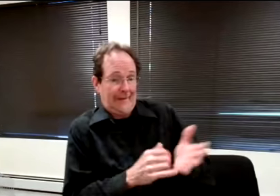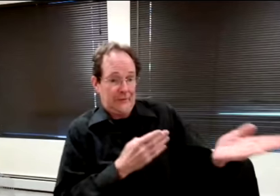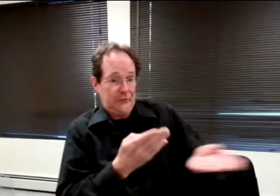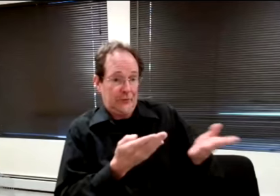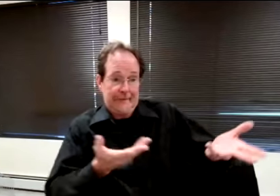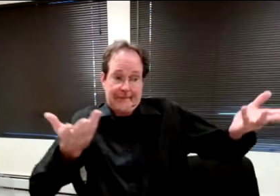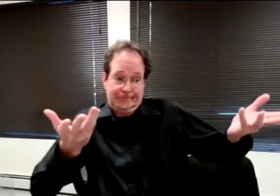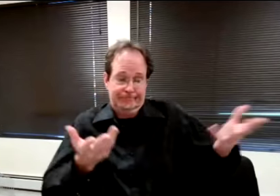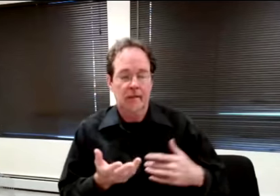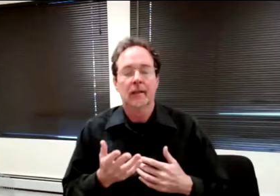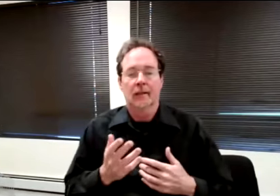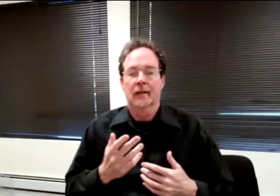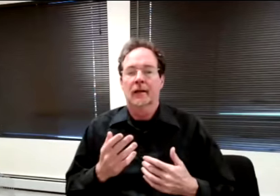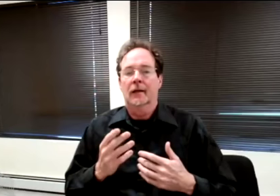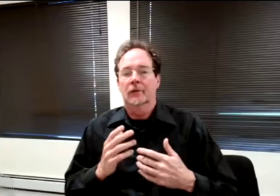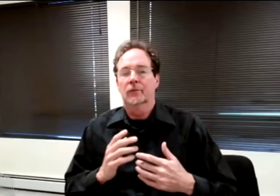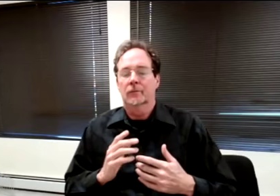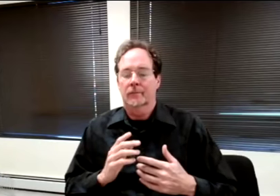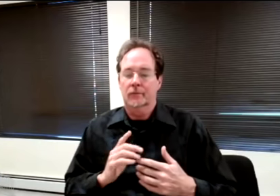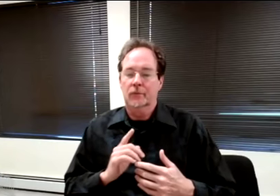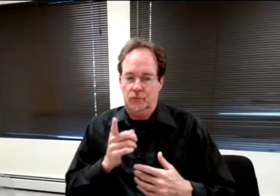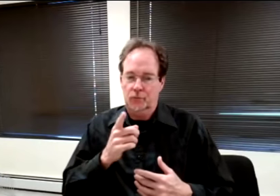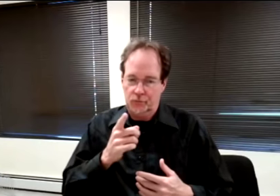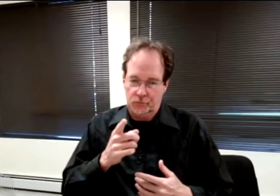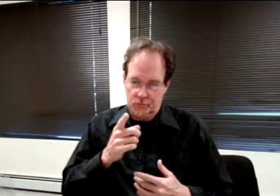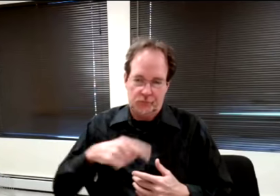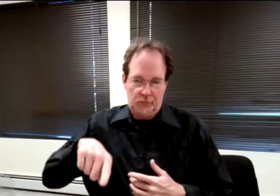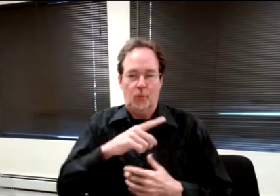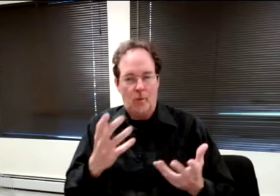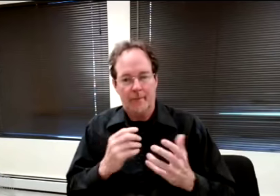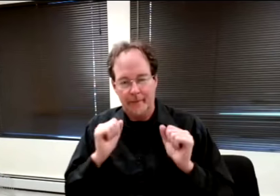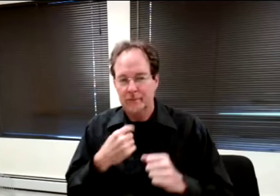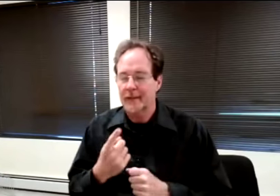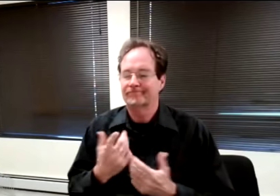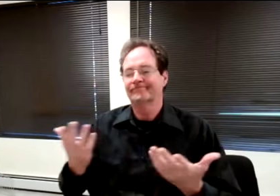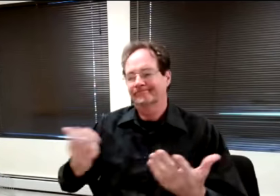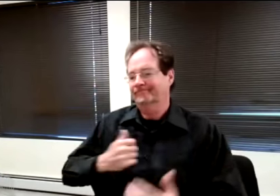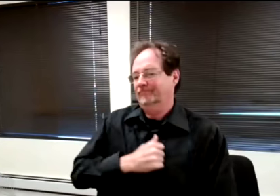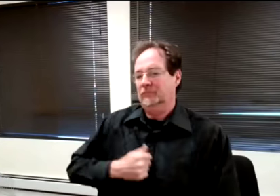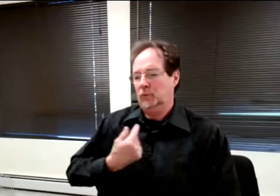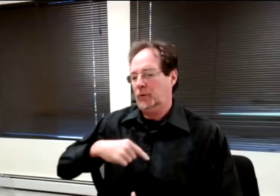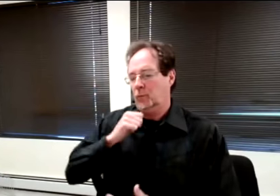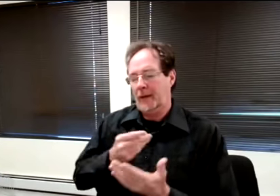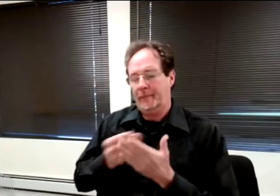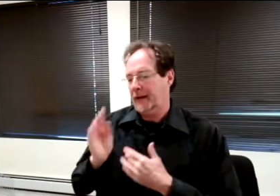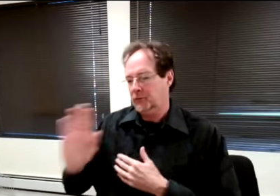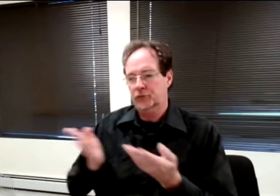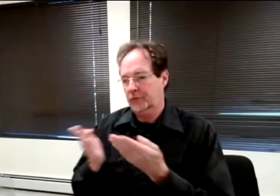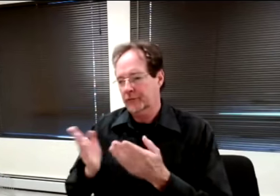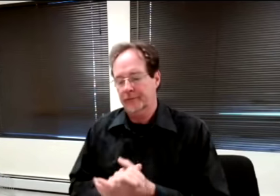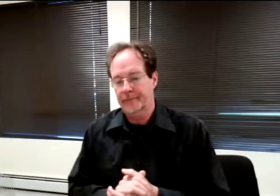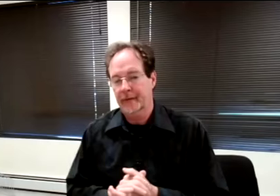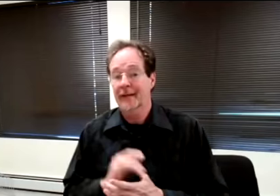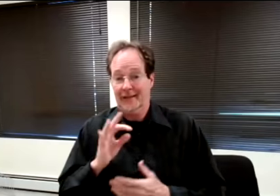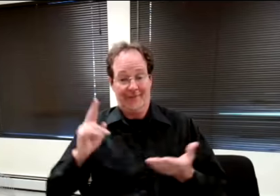You know, ultimately you'd want to be able to say sorry we're not going to buy it, but if if the contracts already been